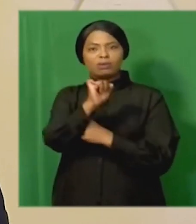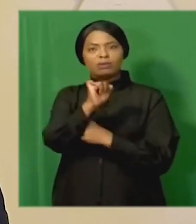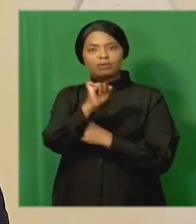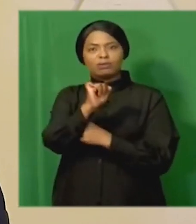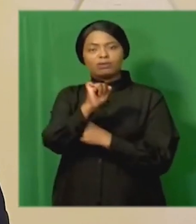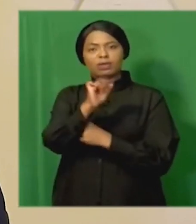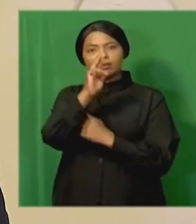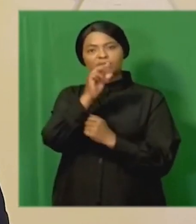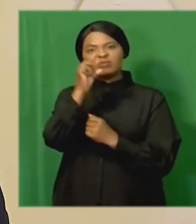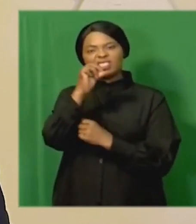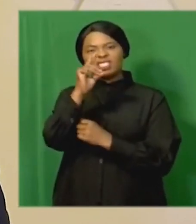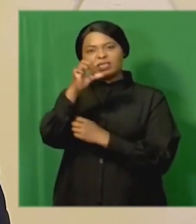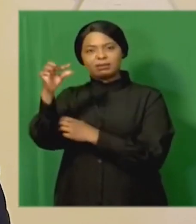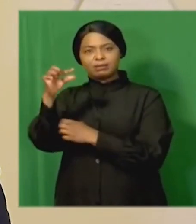General